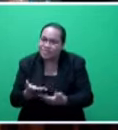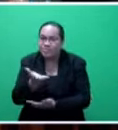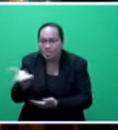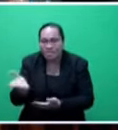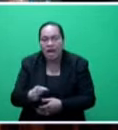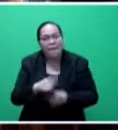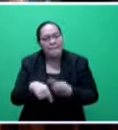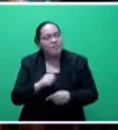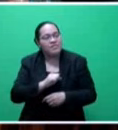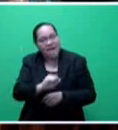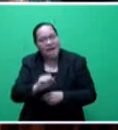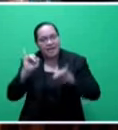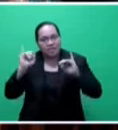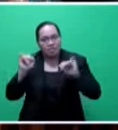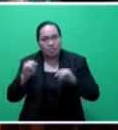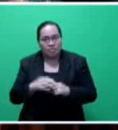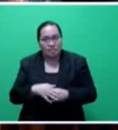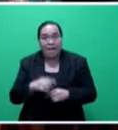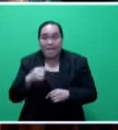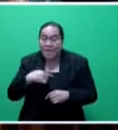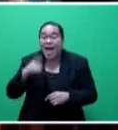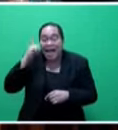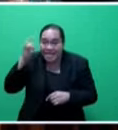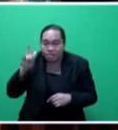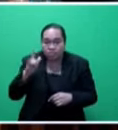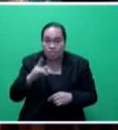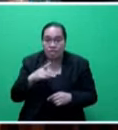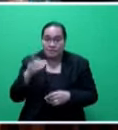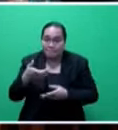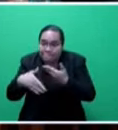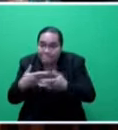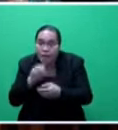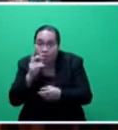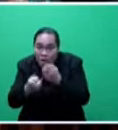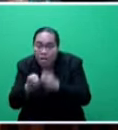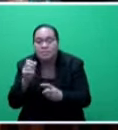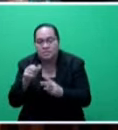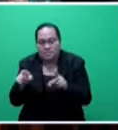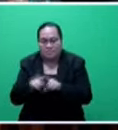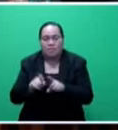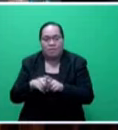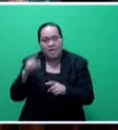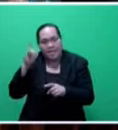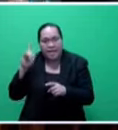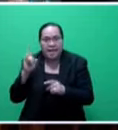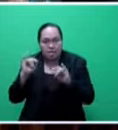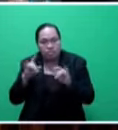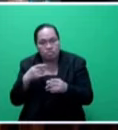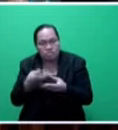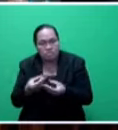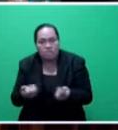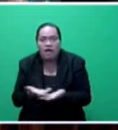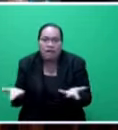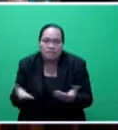are trying to do. And we are also, in doing so, making suggestions as well, Mr. Speaker. Thank you very much, Mr. Speaker. I